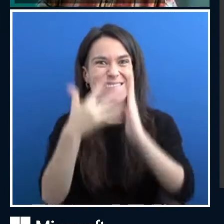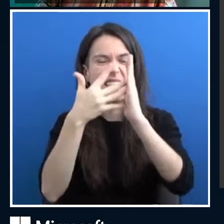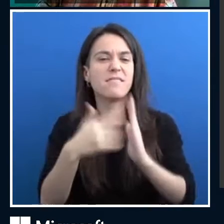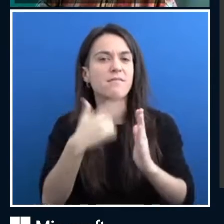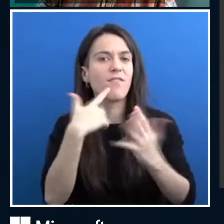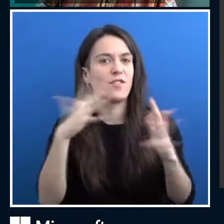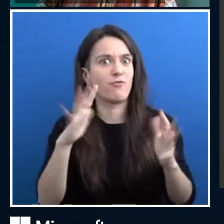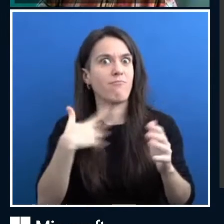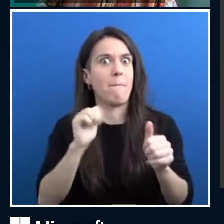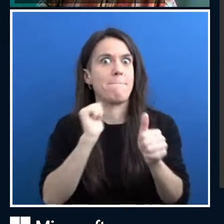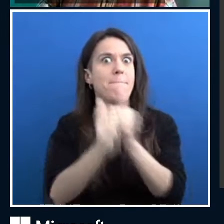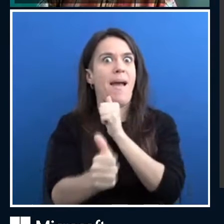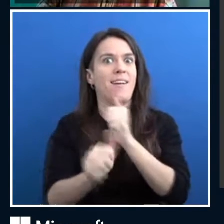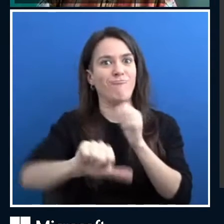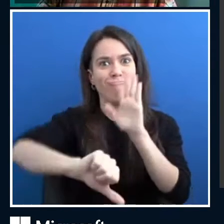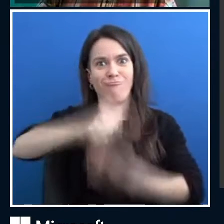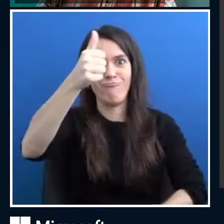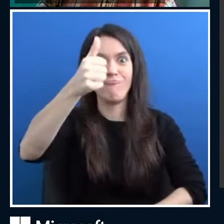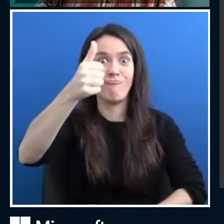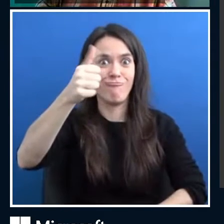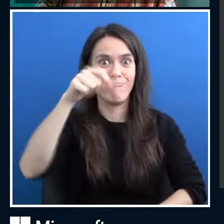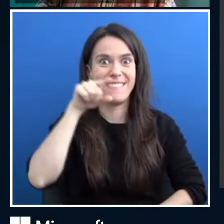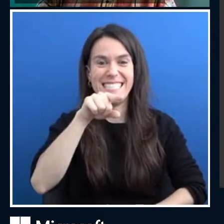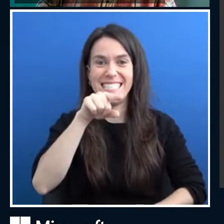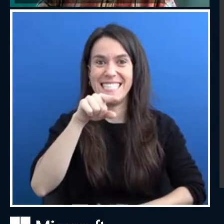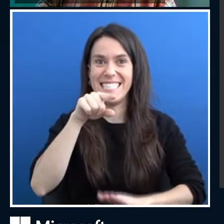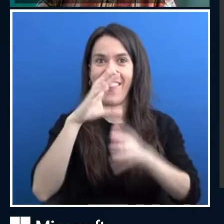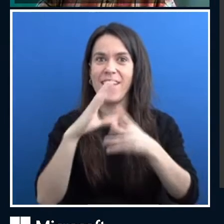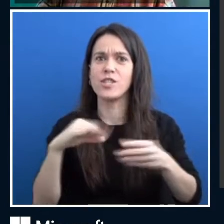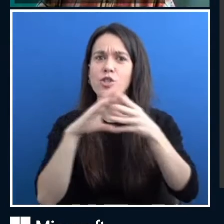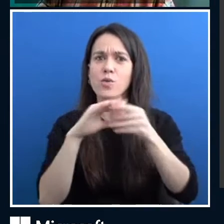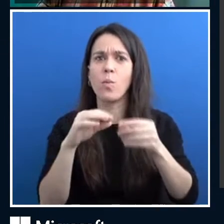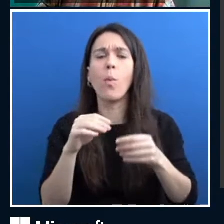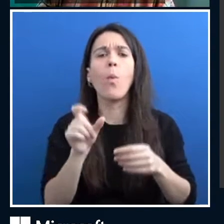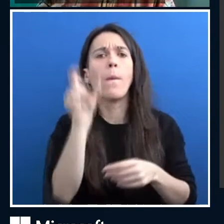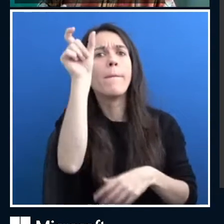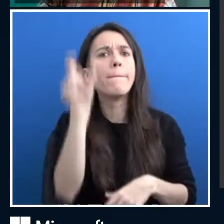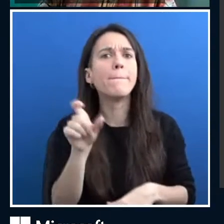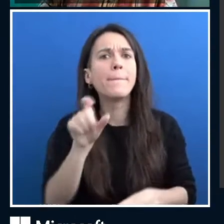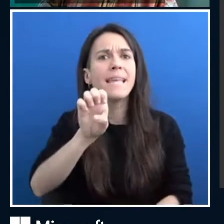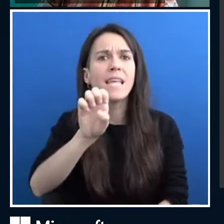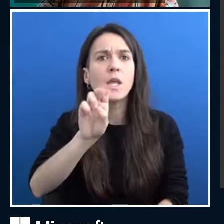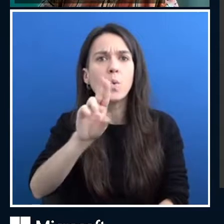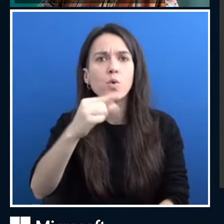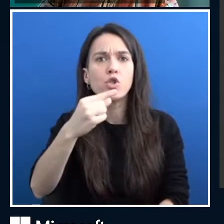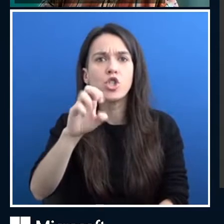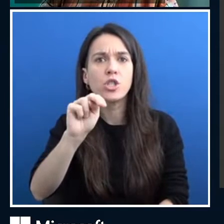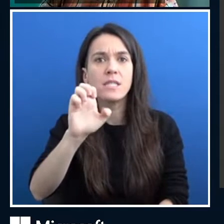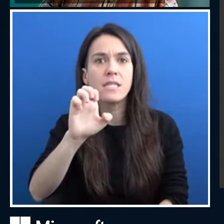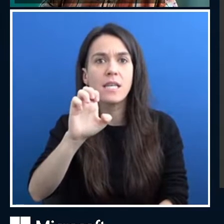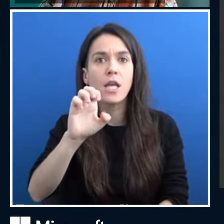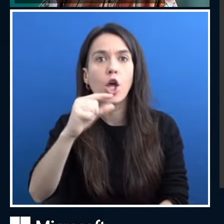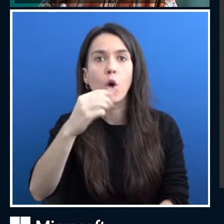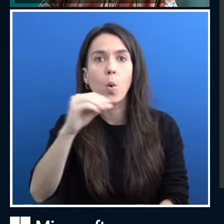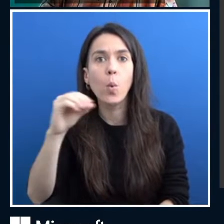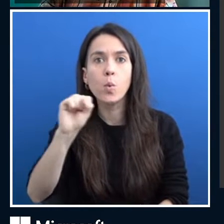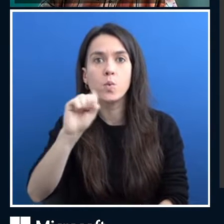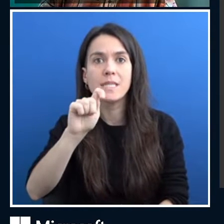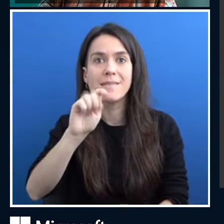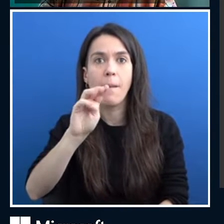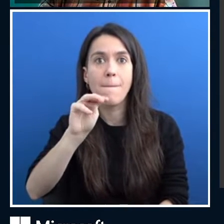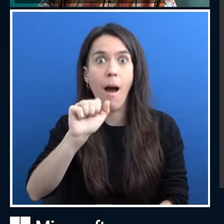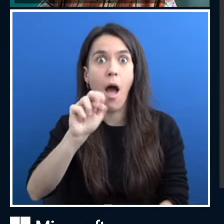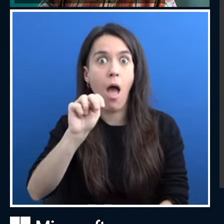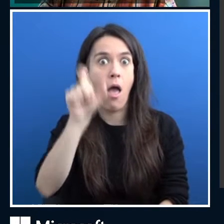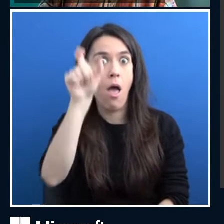happened when there was a bot called Eugene Guzman, presented by a team of Russian researchers, and I had a chance to meet one of